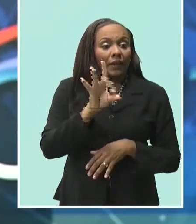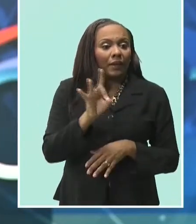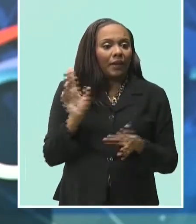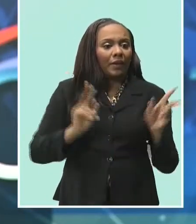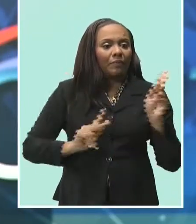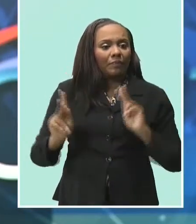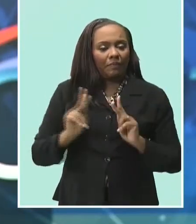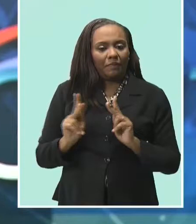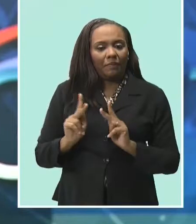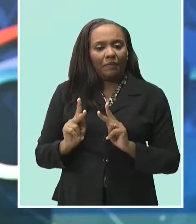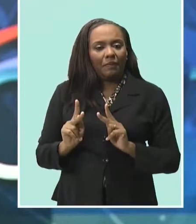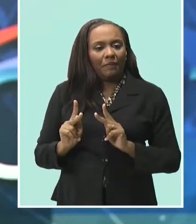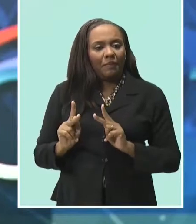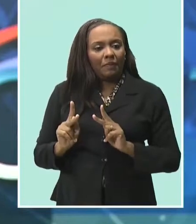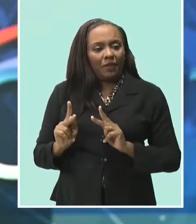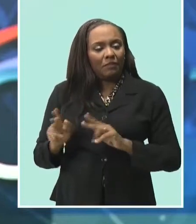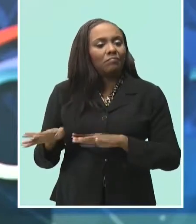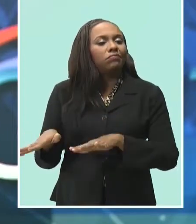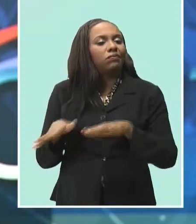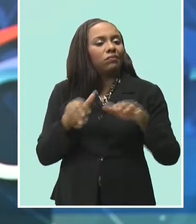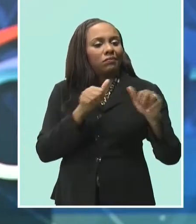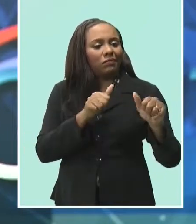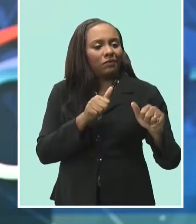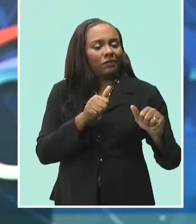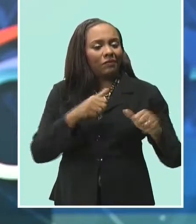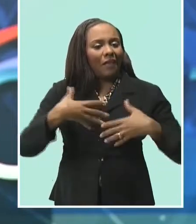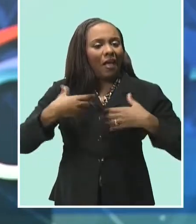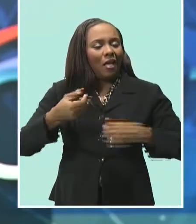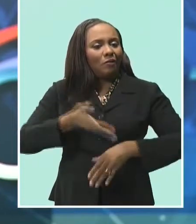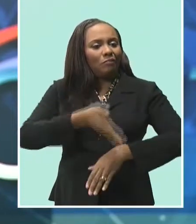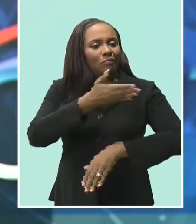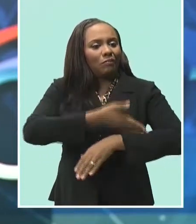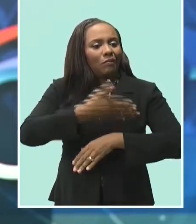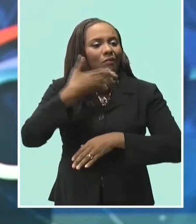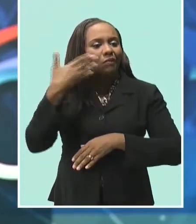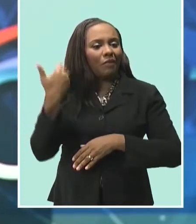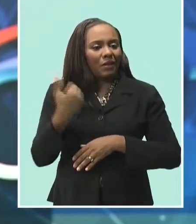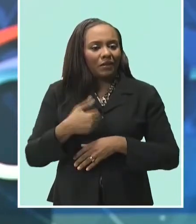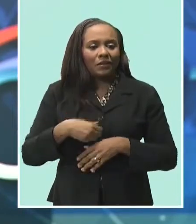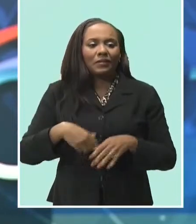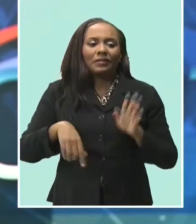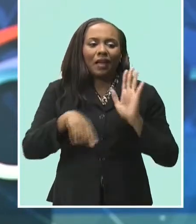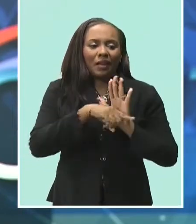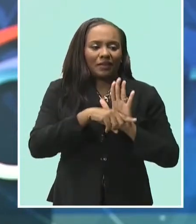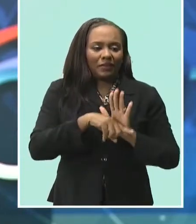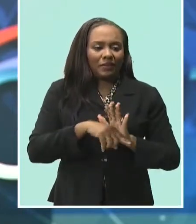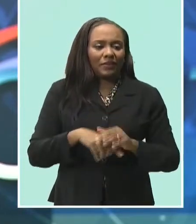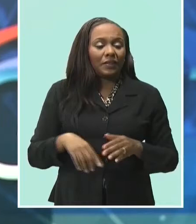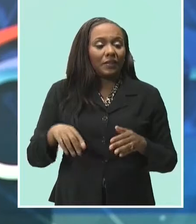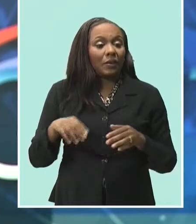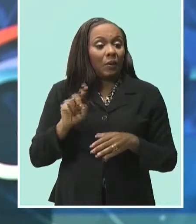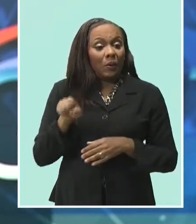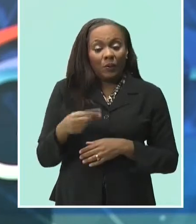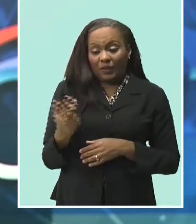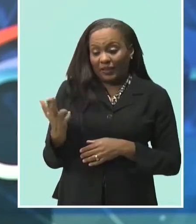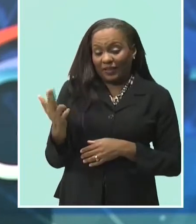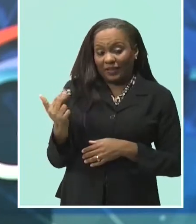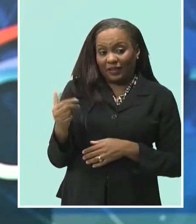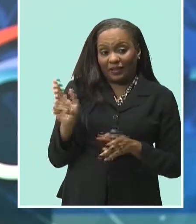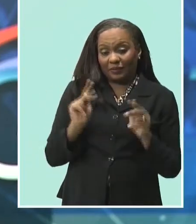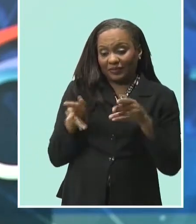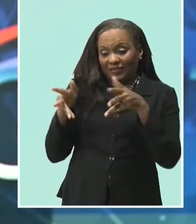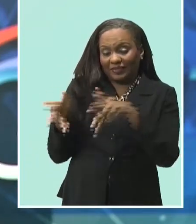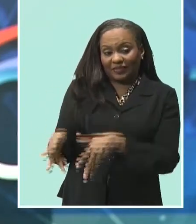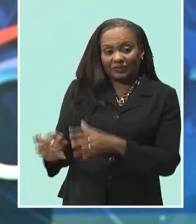isolation today after they received two consecutive negative test results for the virus. This means only 13 people